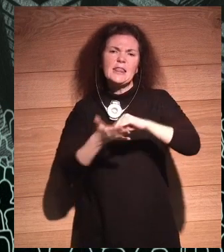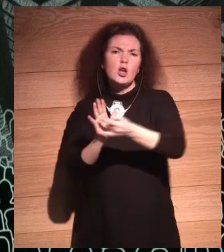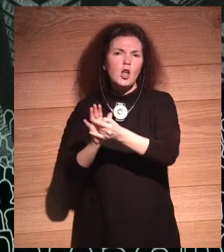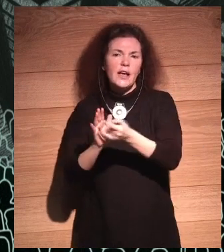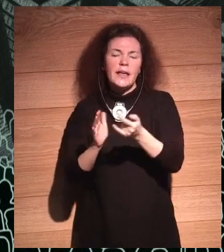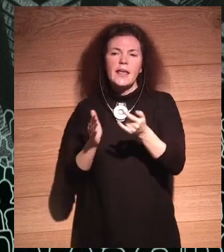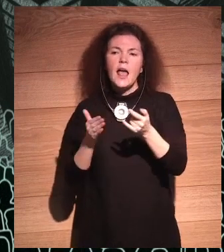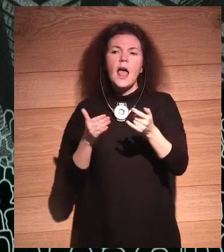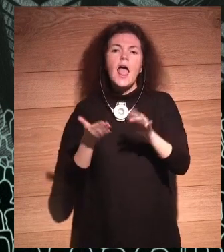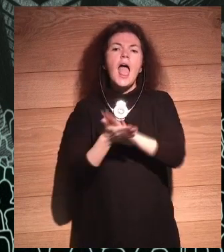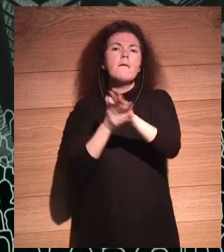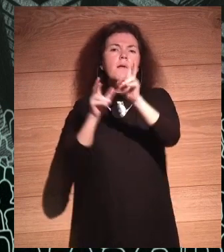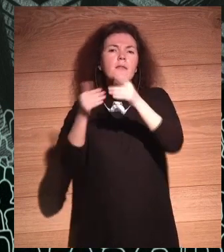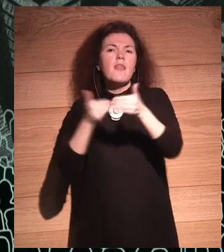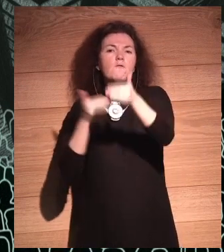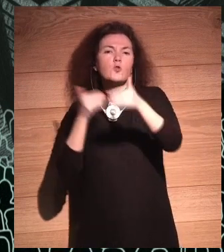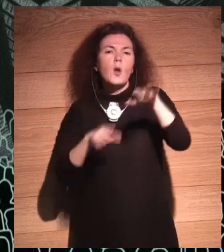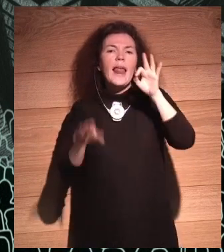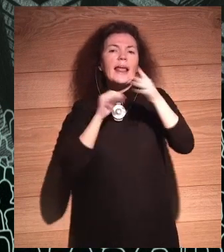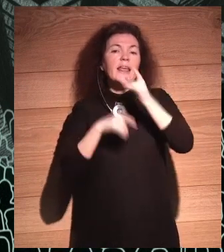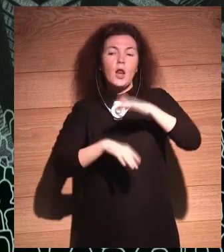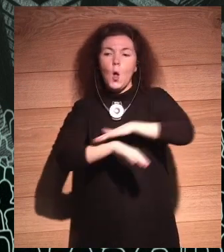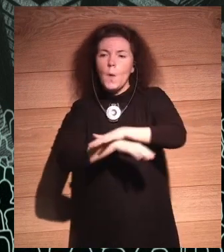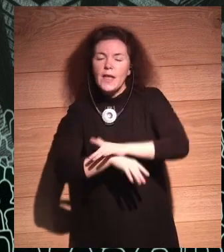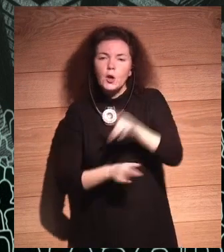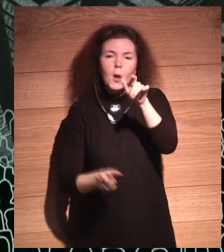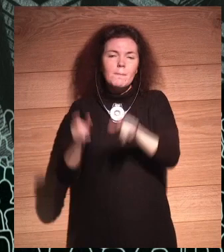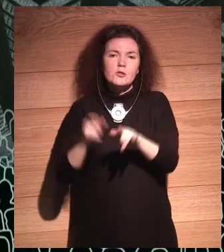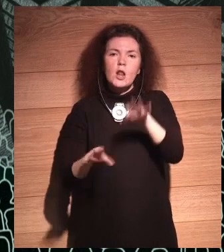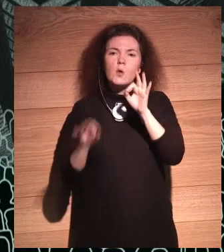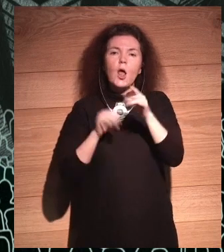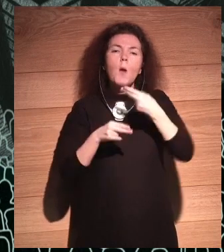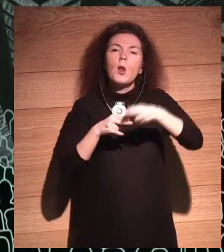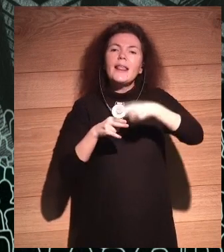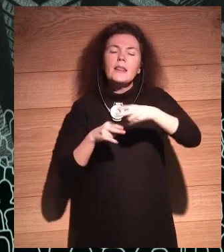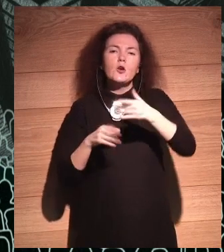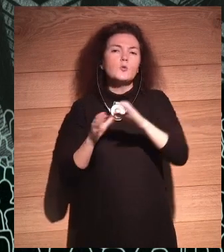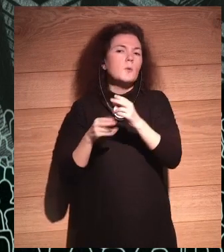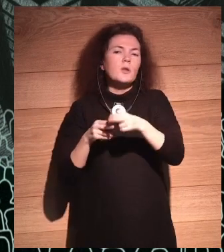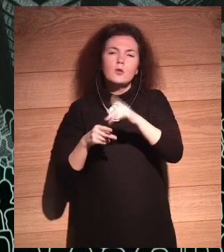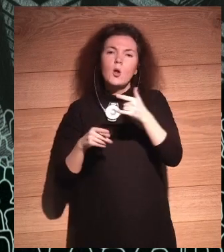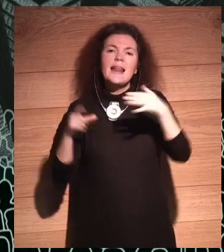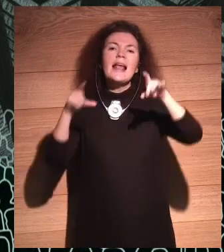It isn't us. It's not the government. It is not the people. is not the political parties. It is the tech companies.